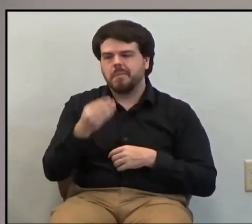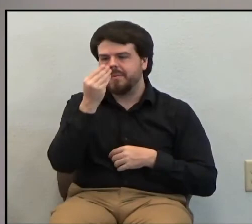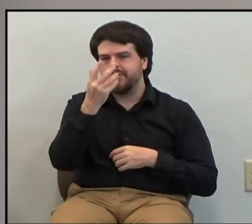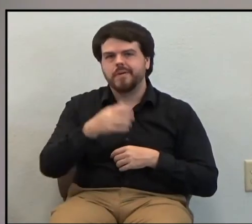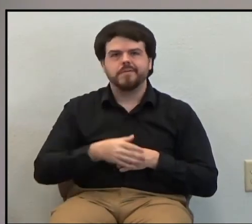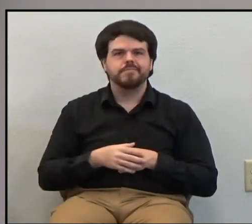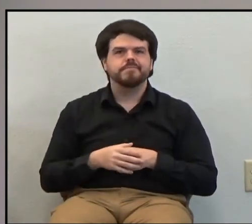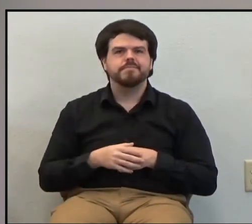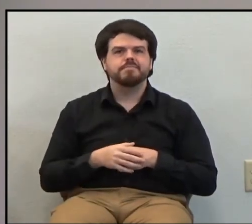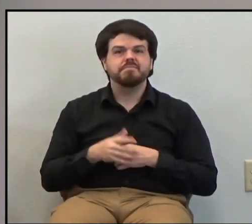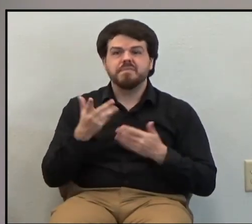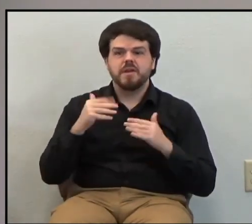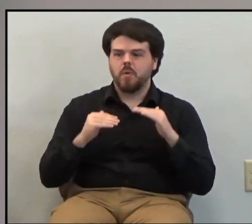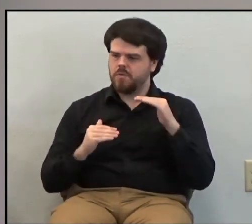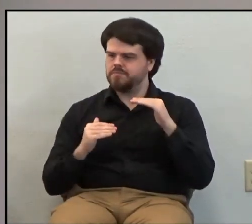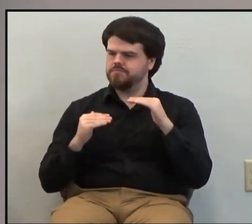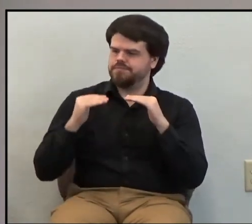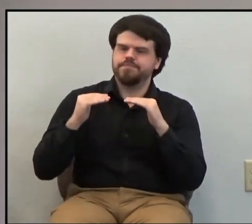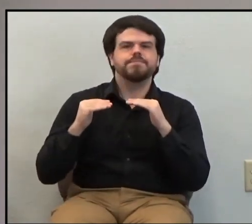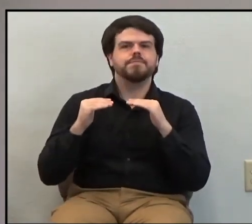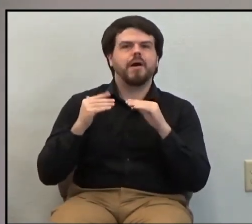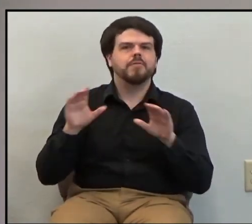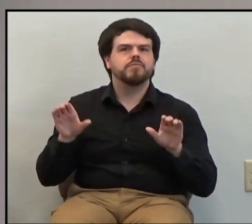They don't want to rise to the occasion.